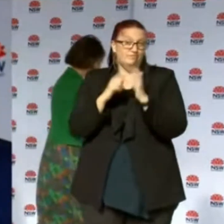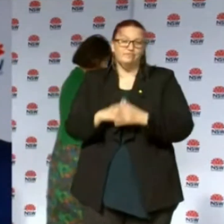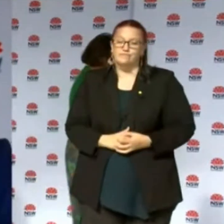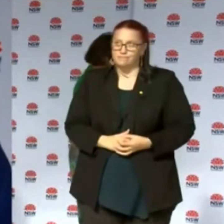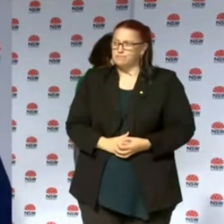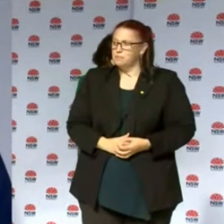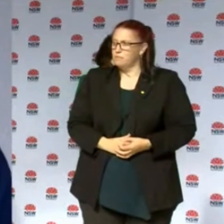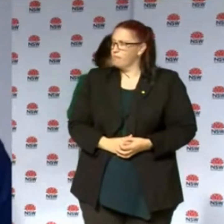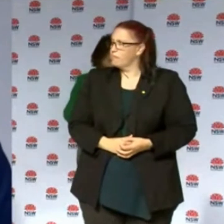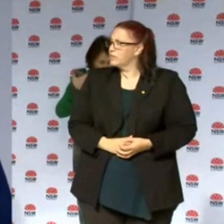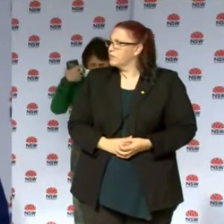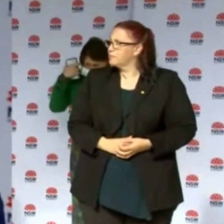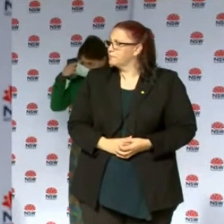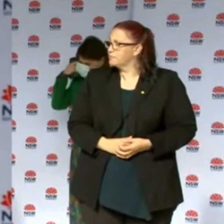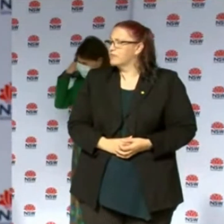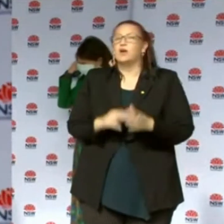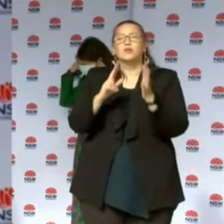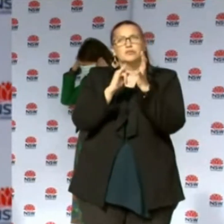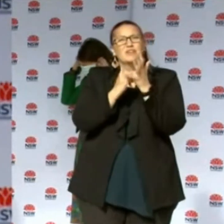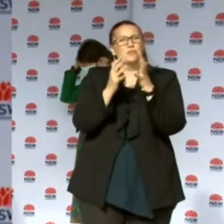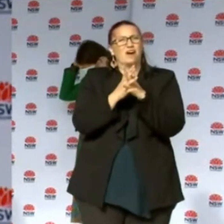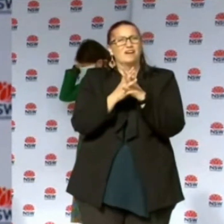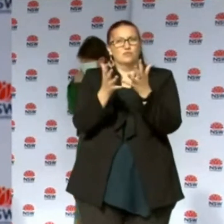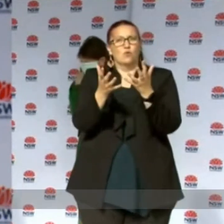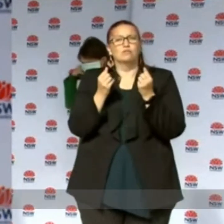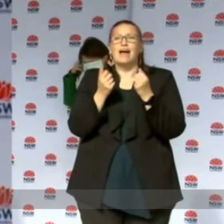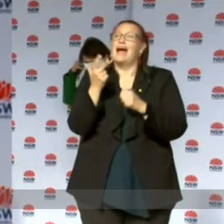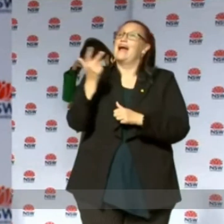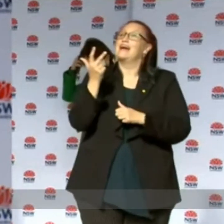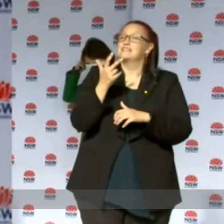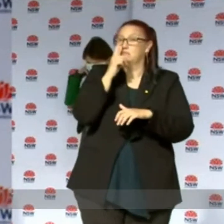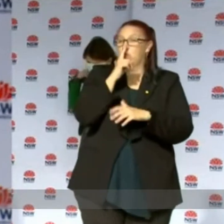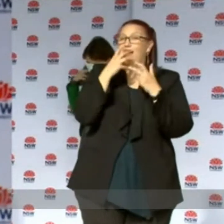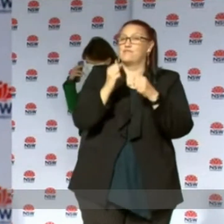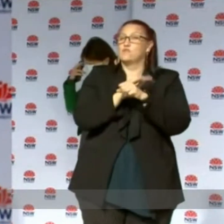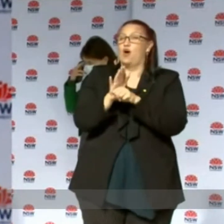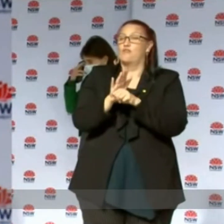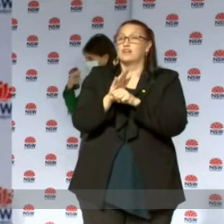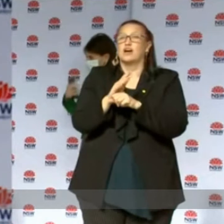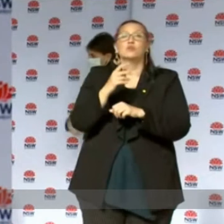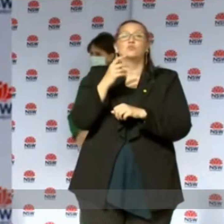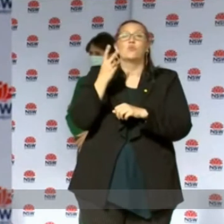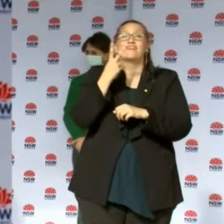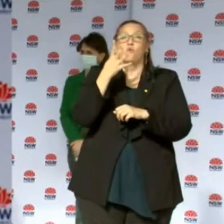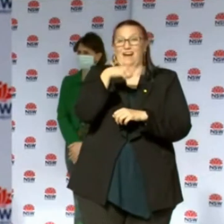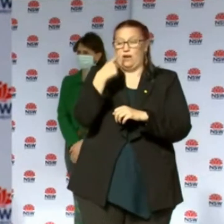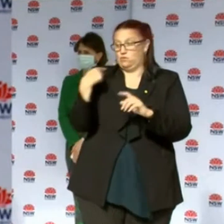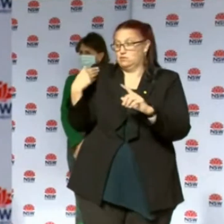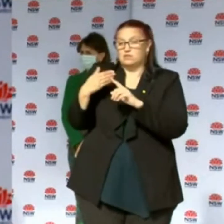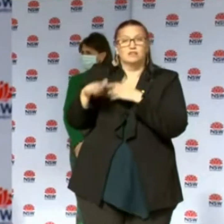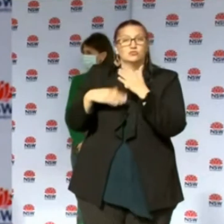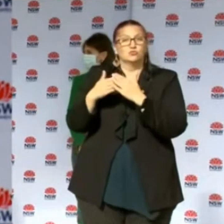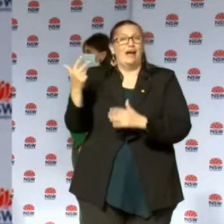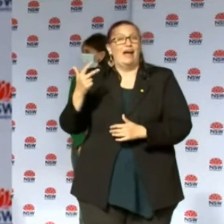So New South Wales reported those 18 locally acquired cases of COVID in the 24 hours to 8pm last night and 13 were